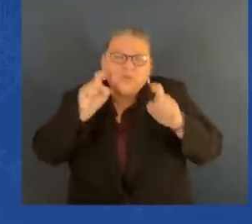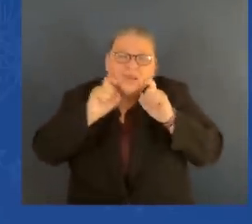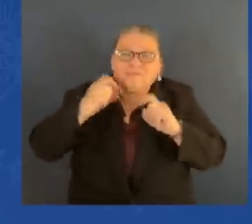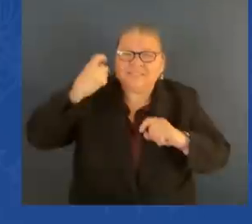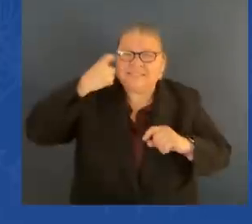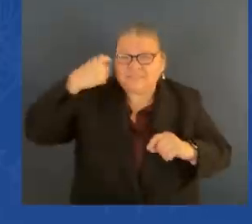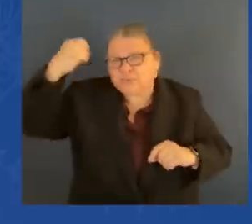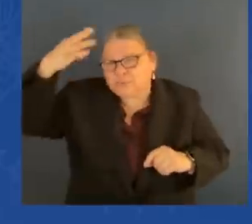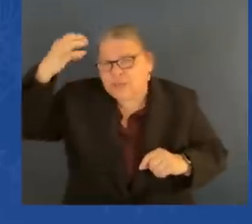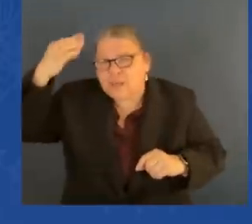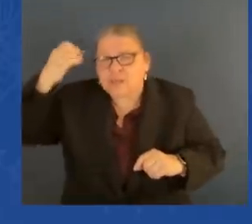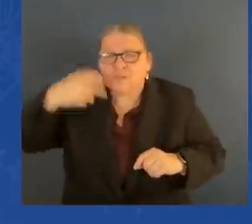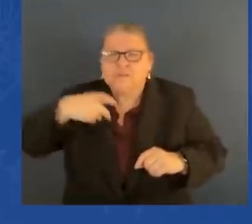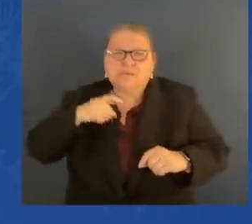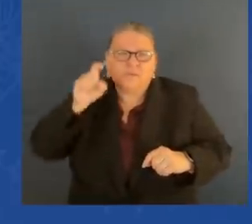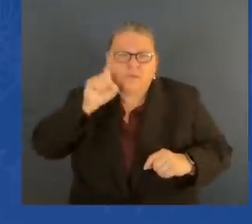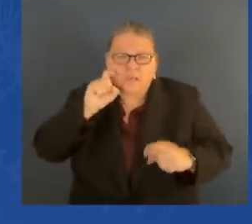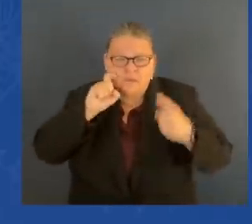door.